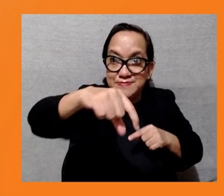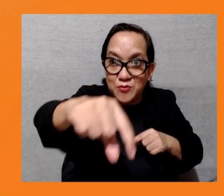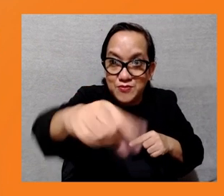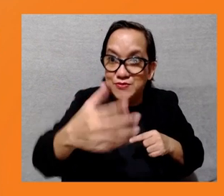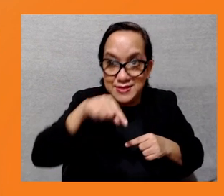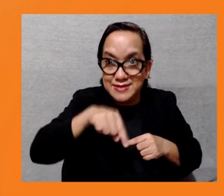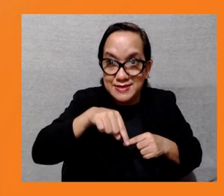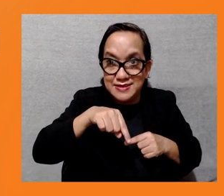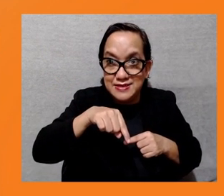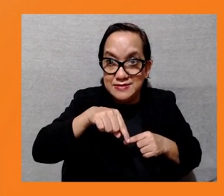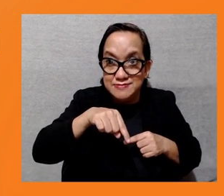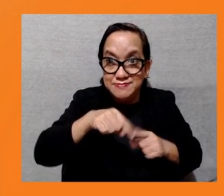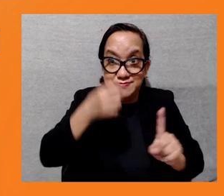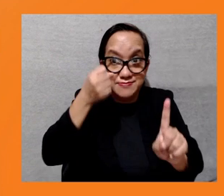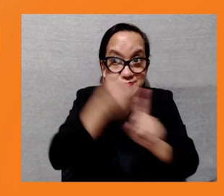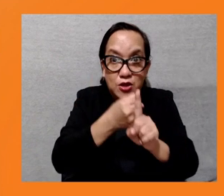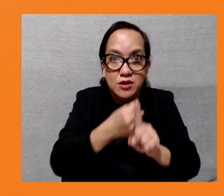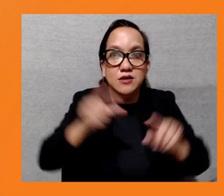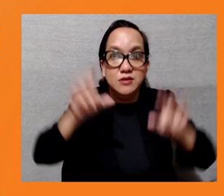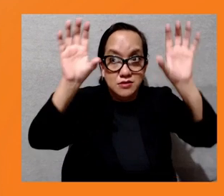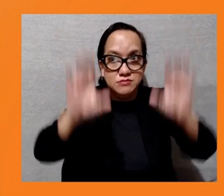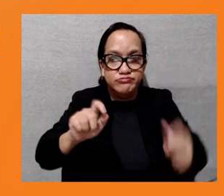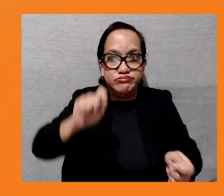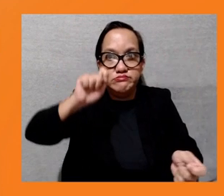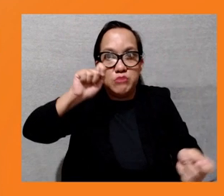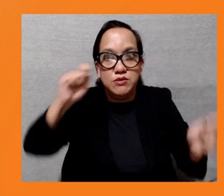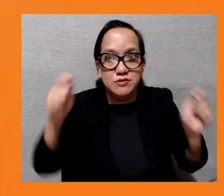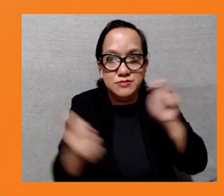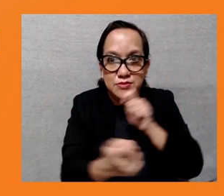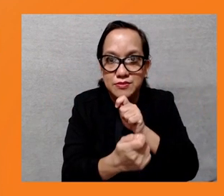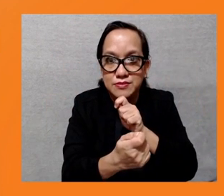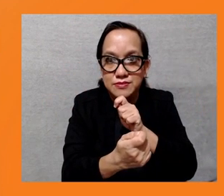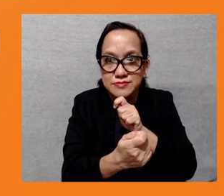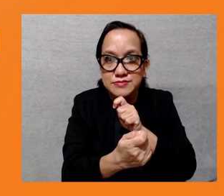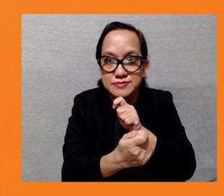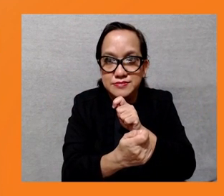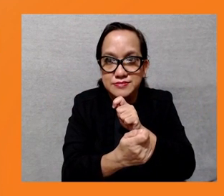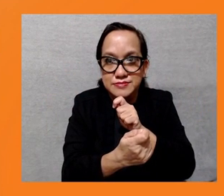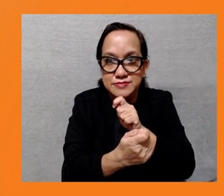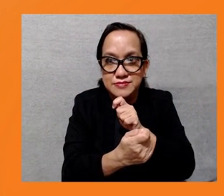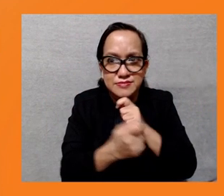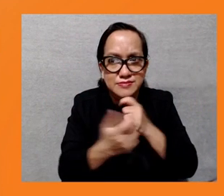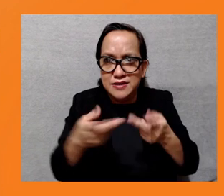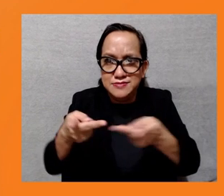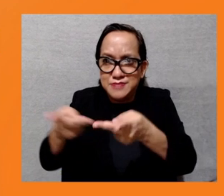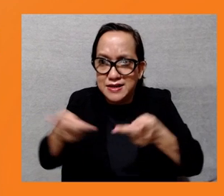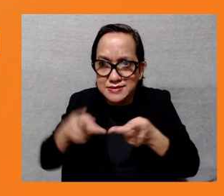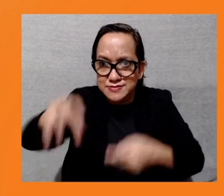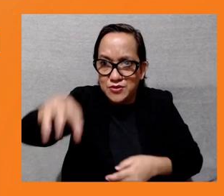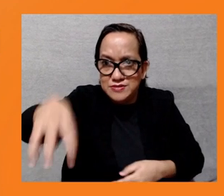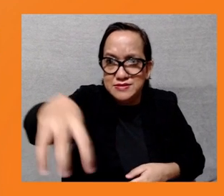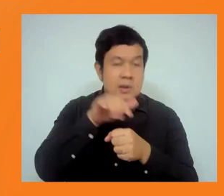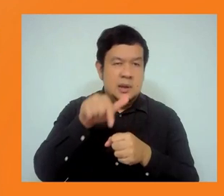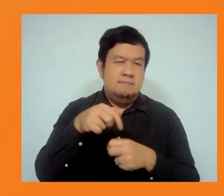already visible through severe climate vagaries here and the city has suffered horribly. And you might have